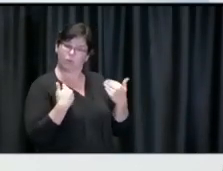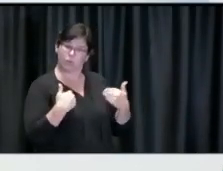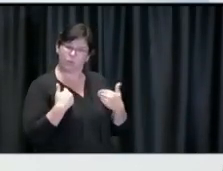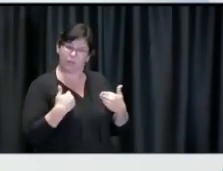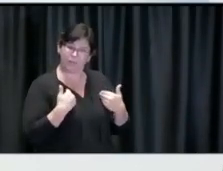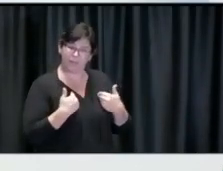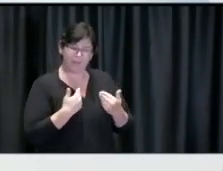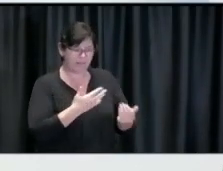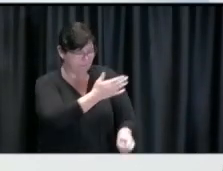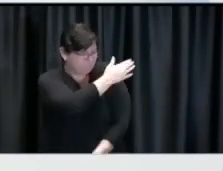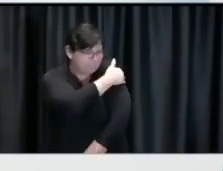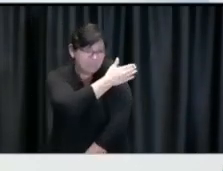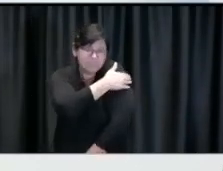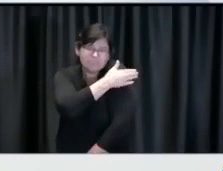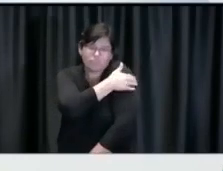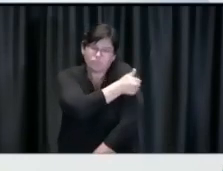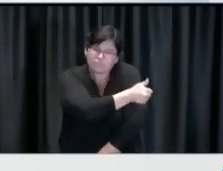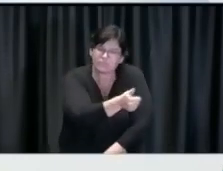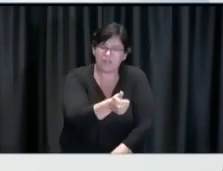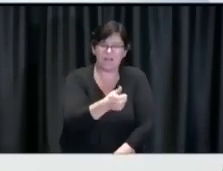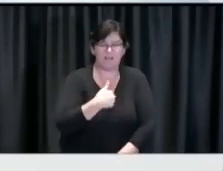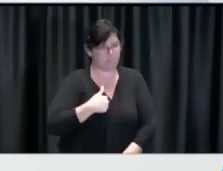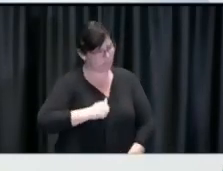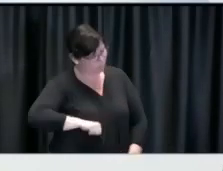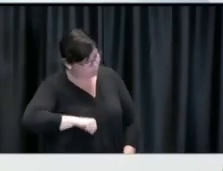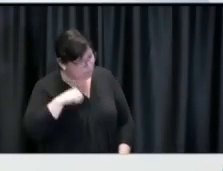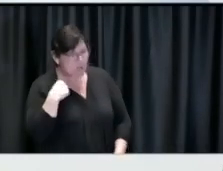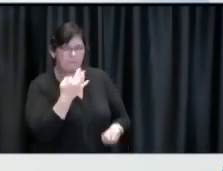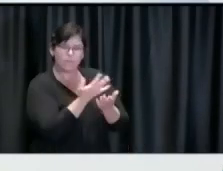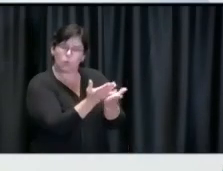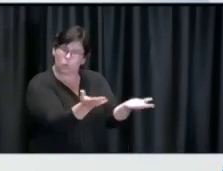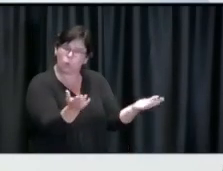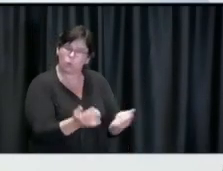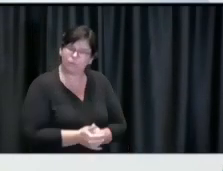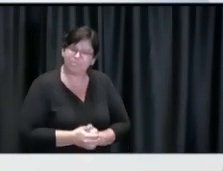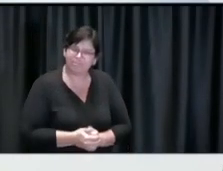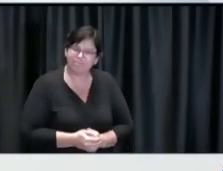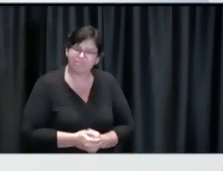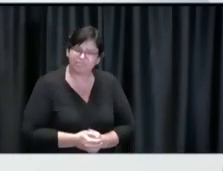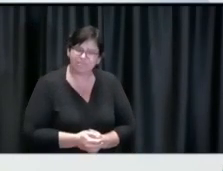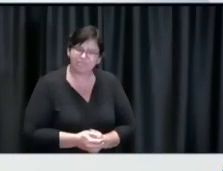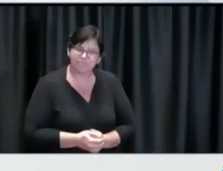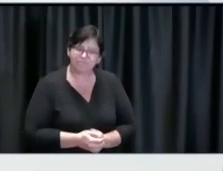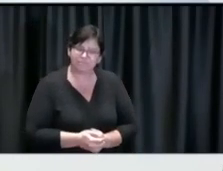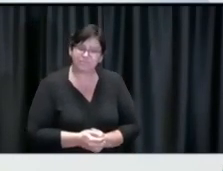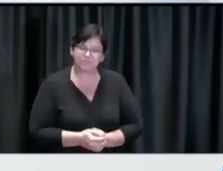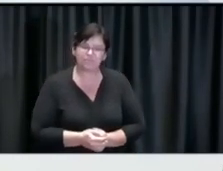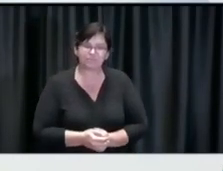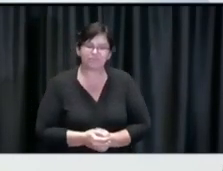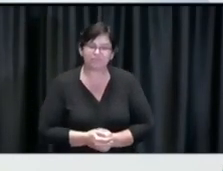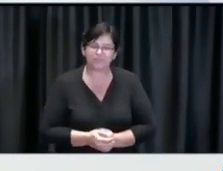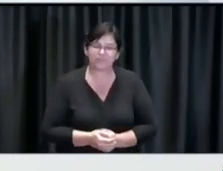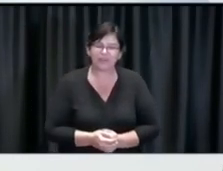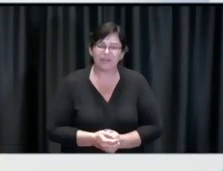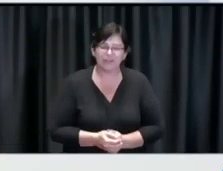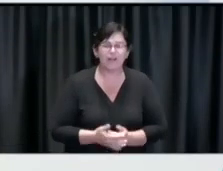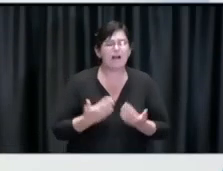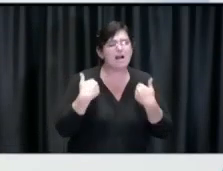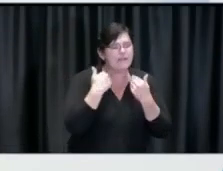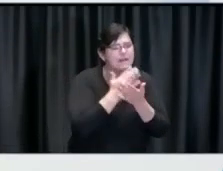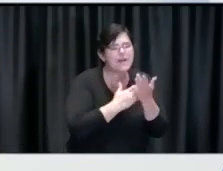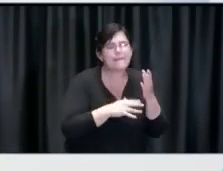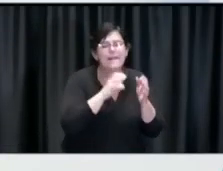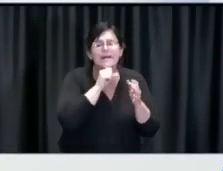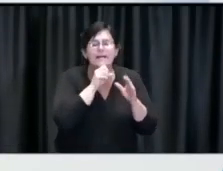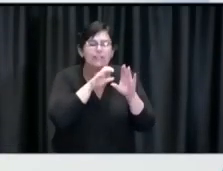particularly want to acknowledge and thank young people because they're stepping up as real leaders